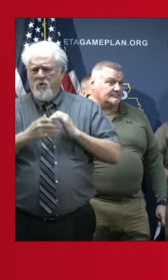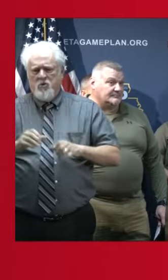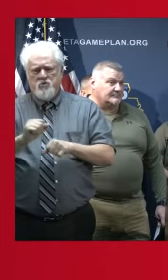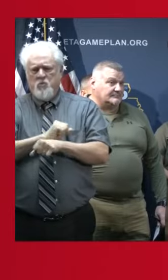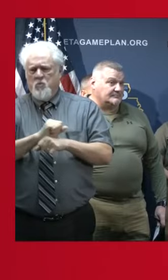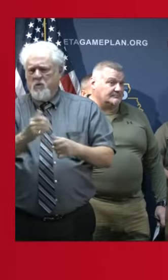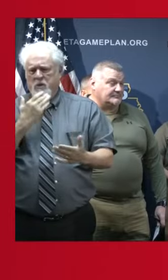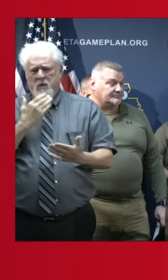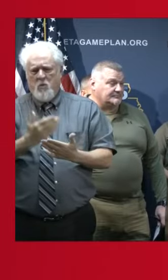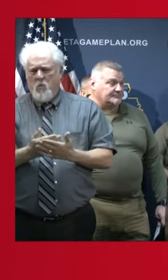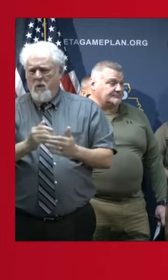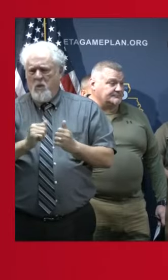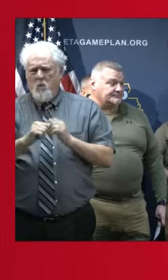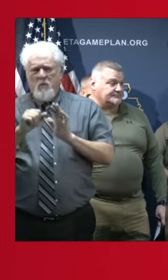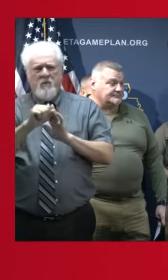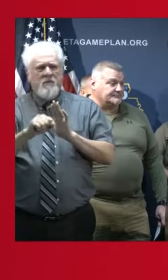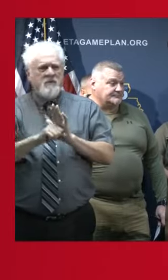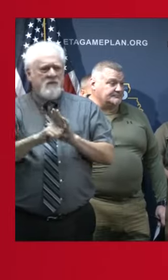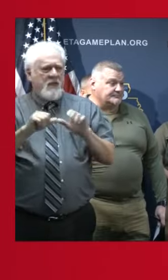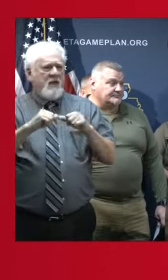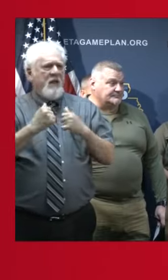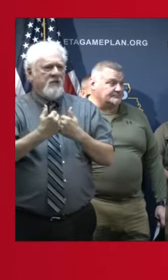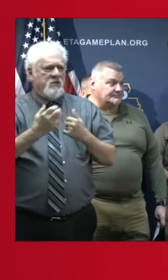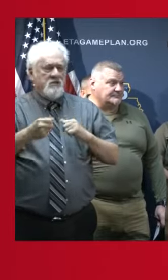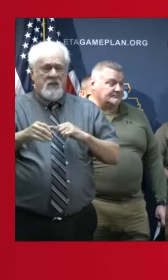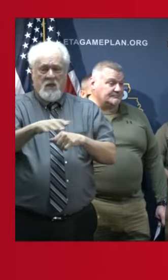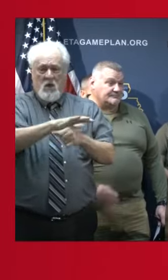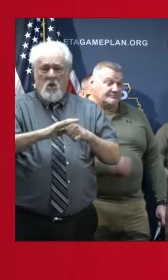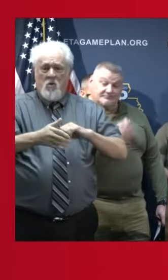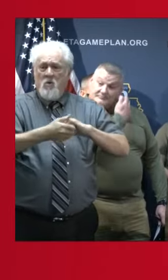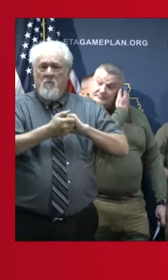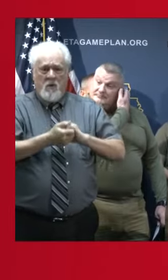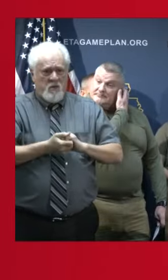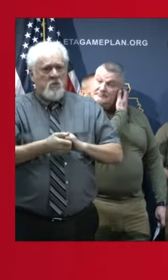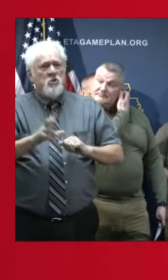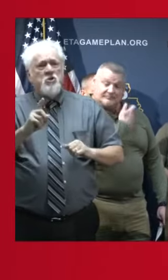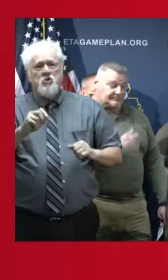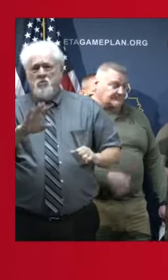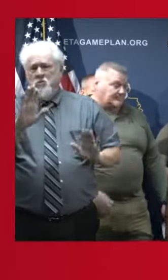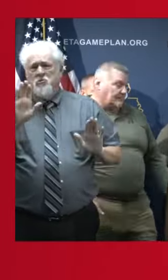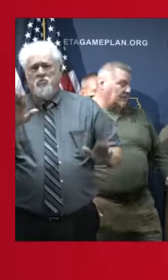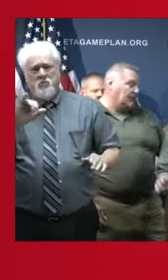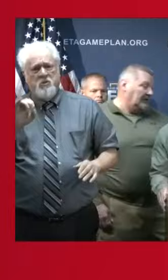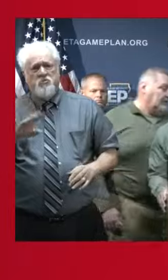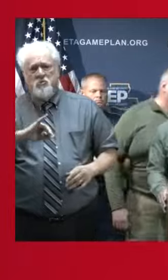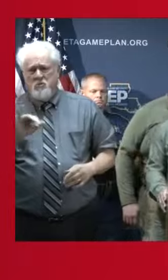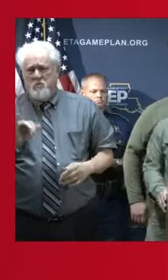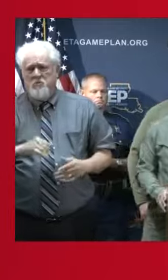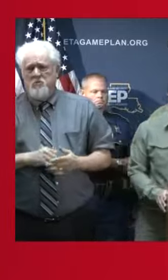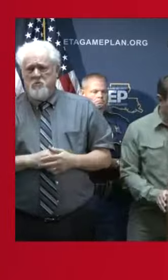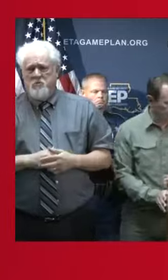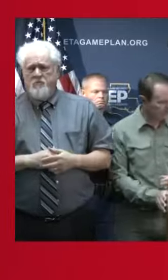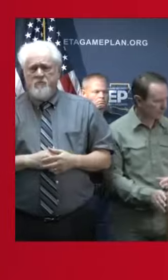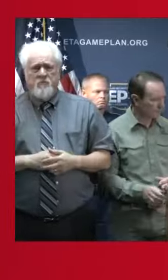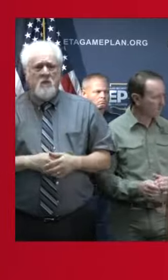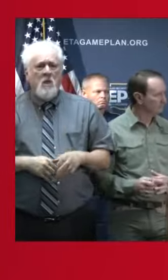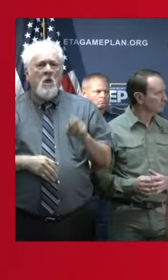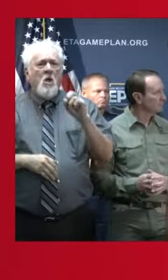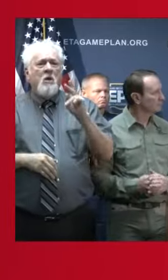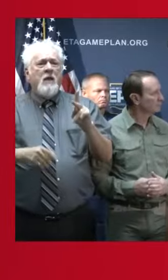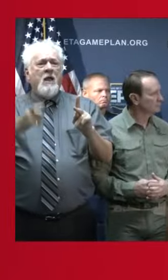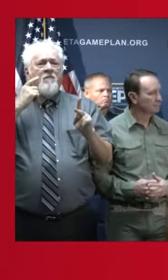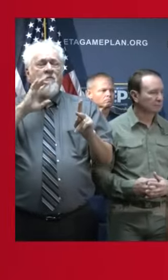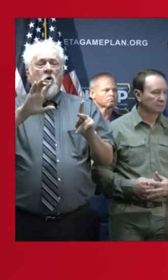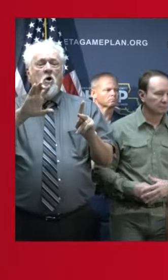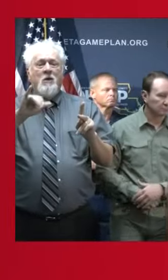very well with the state agencies and our local partners are being—are doing a great job as well. Okay. As far as the